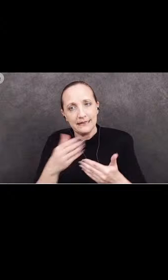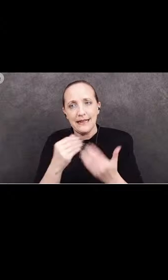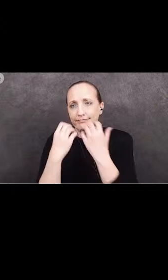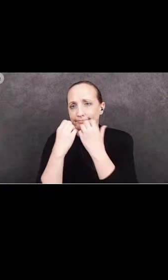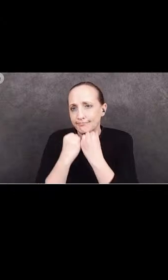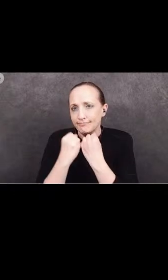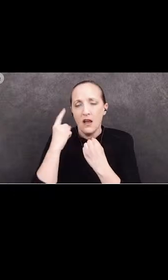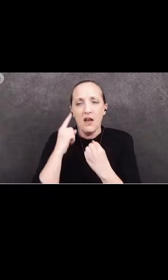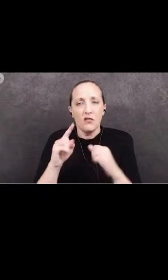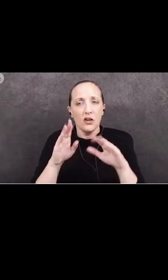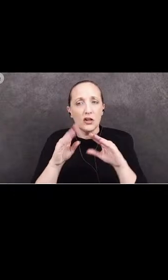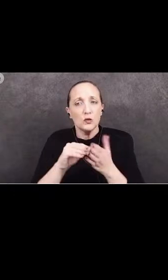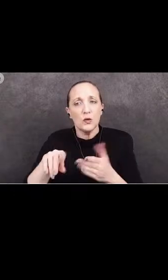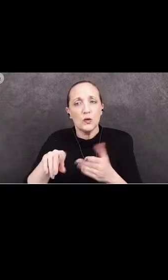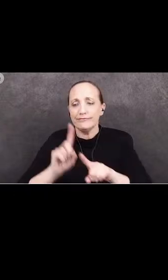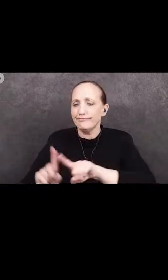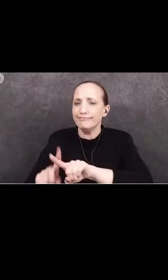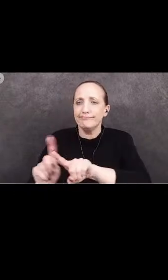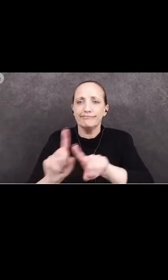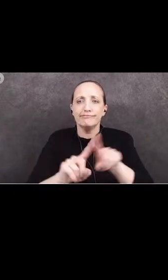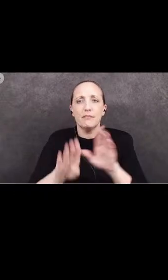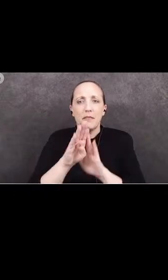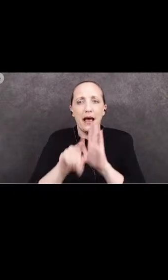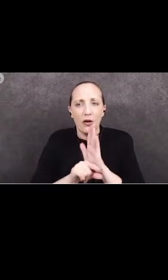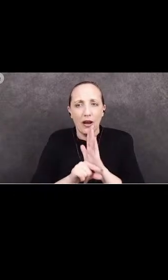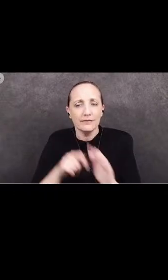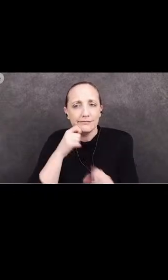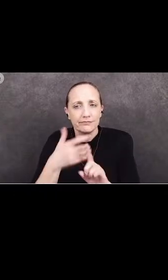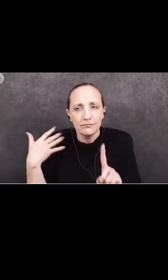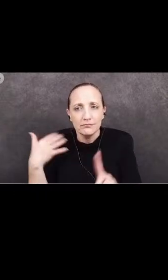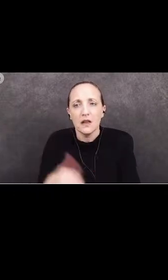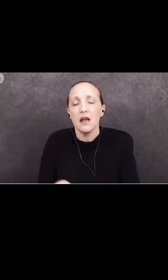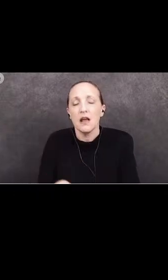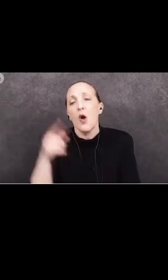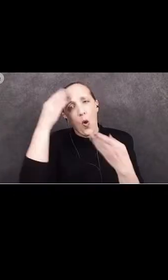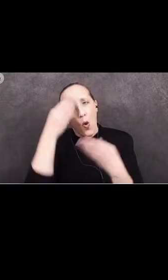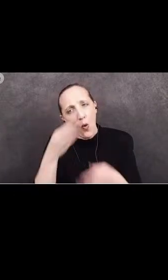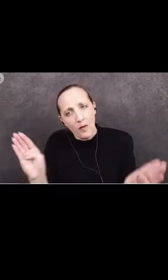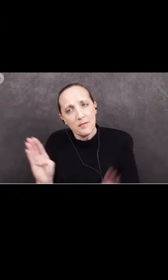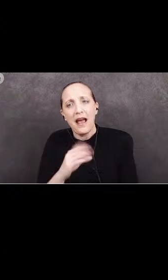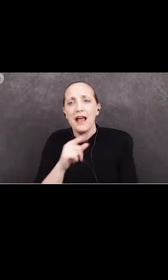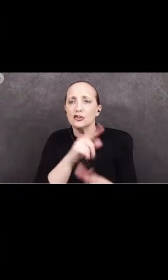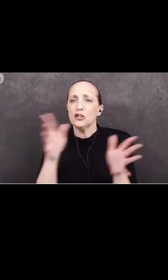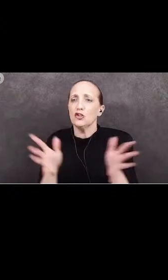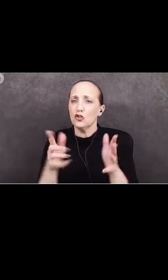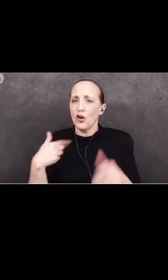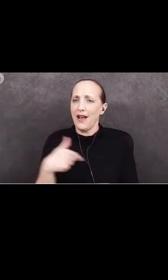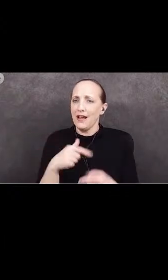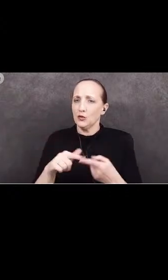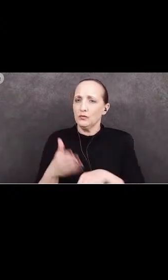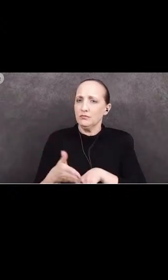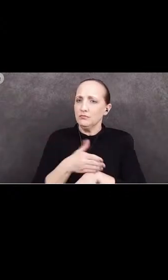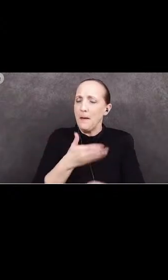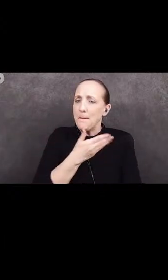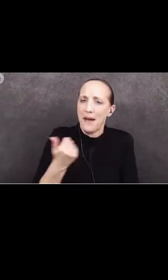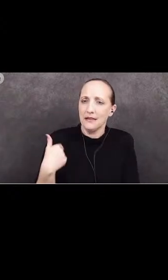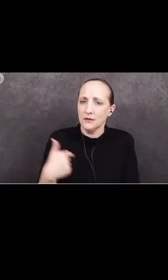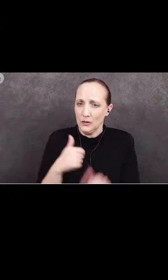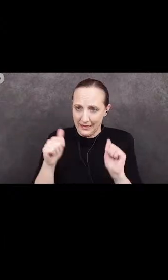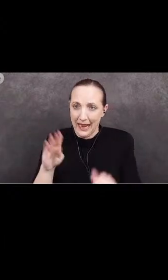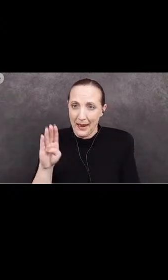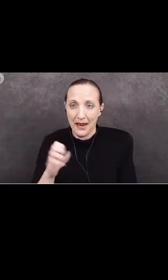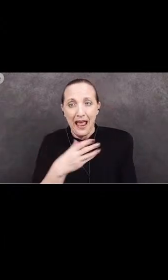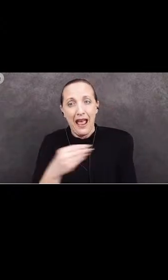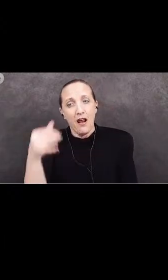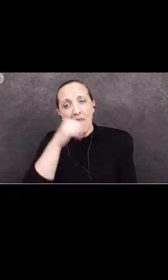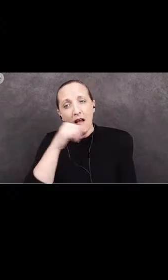of all ethnic and racial backgrounds. She is very open-minded and she encourages all of us to be the best we can be. She is brave. She